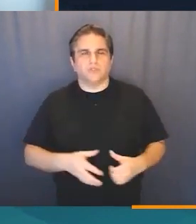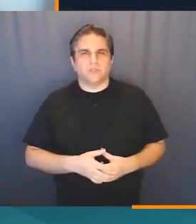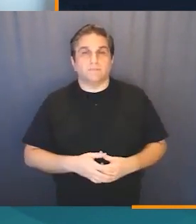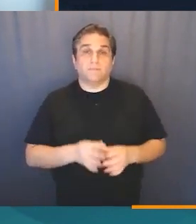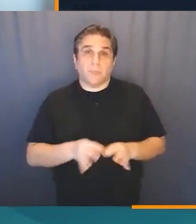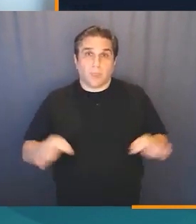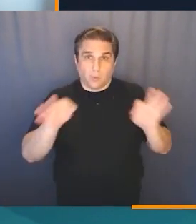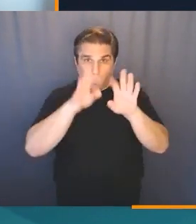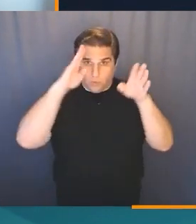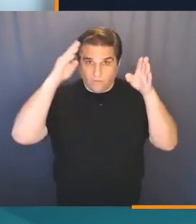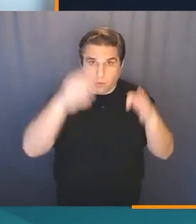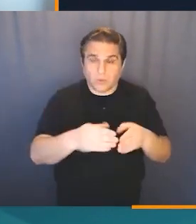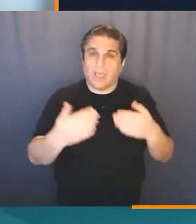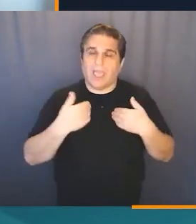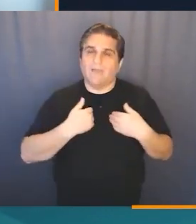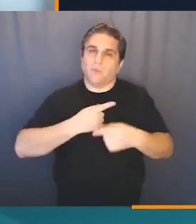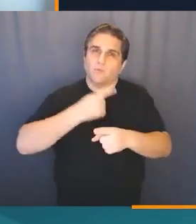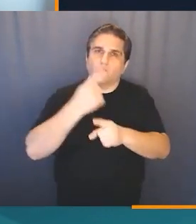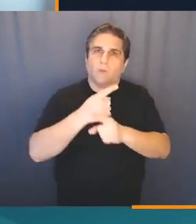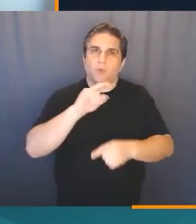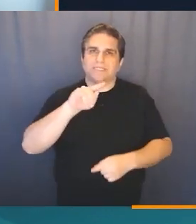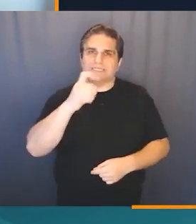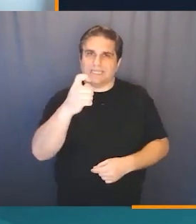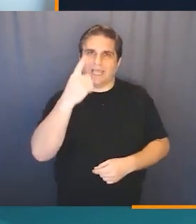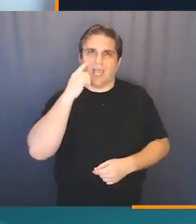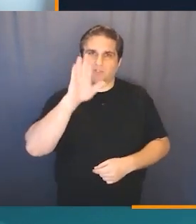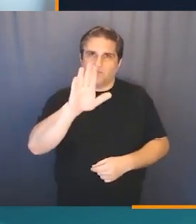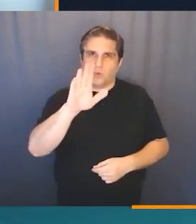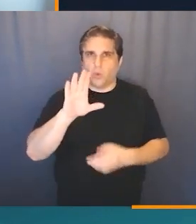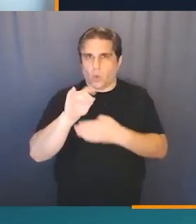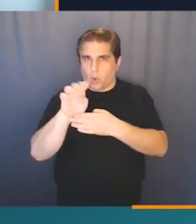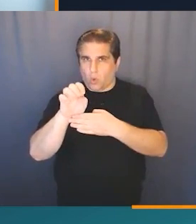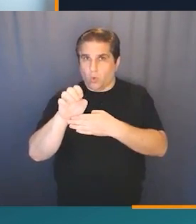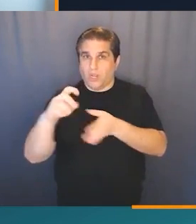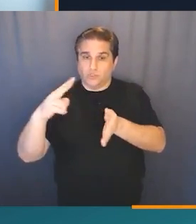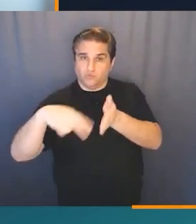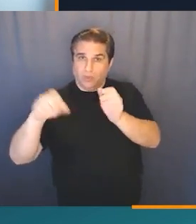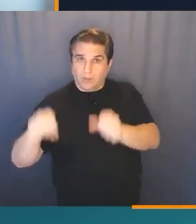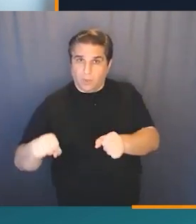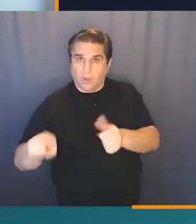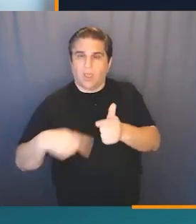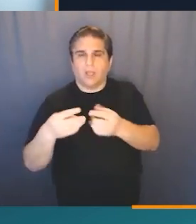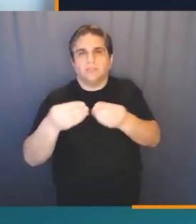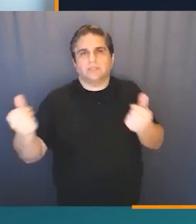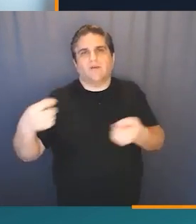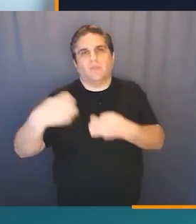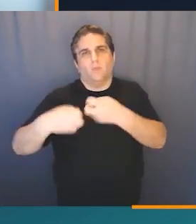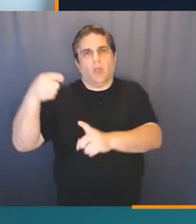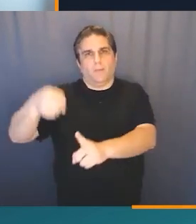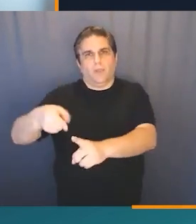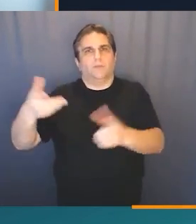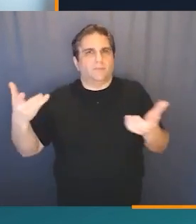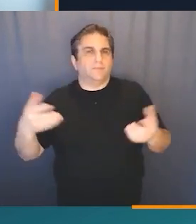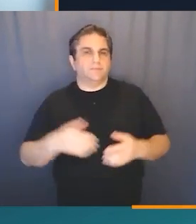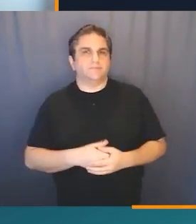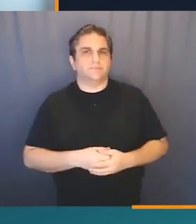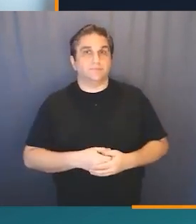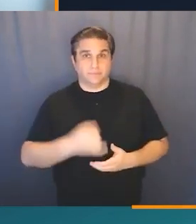It's very important for you to focus on having syntactically correct code that's readable and then solves the problem at hand.